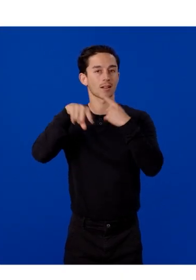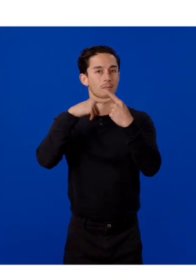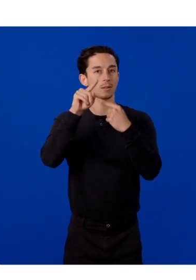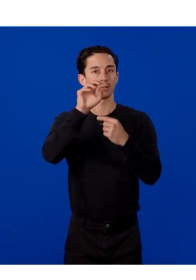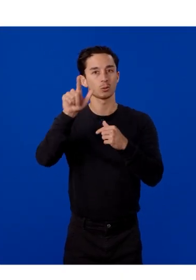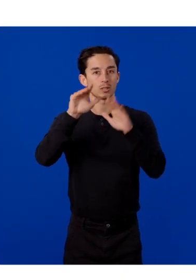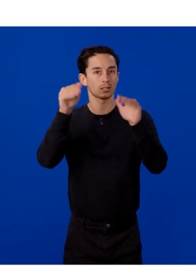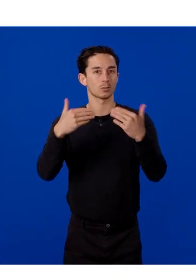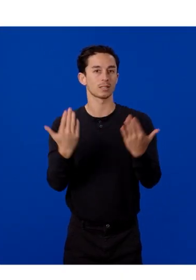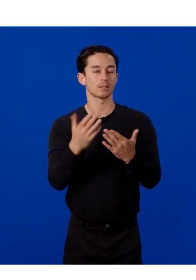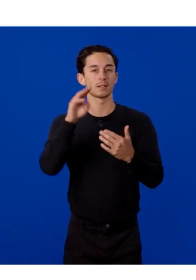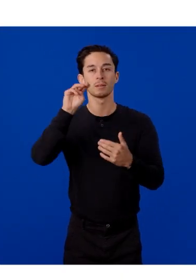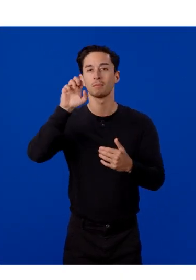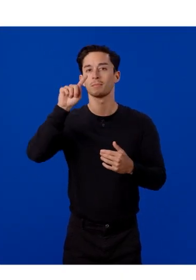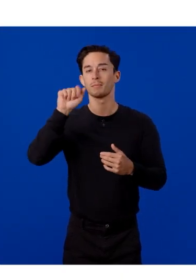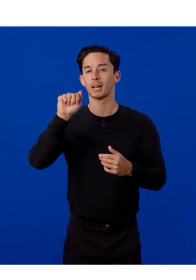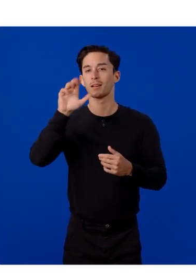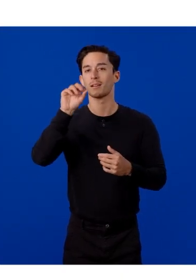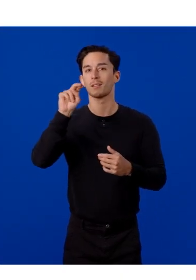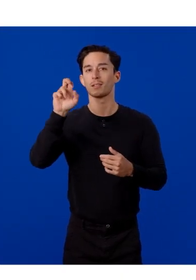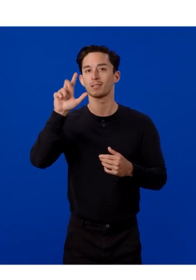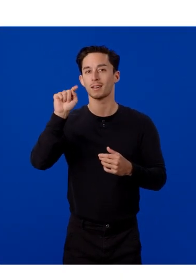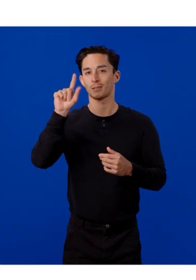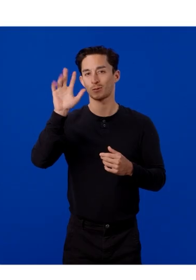introduced at MetaConnect 2025.